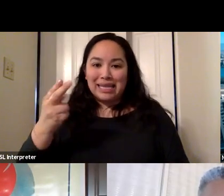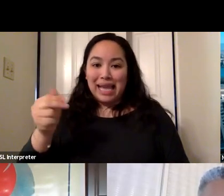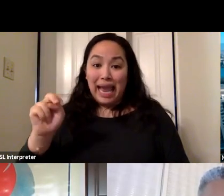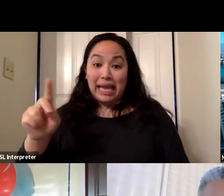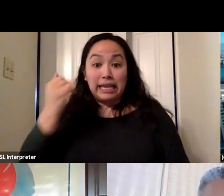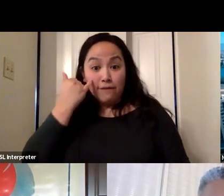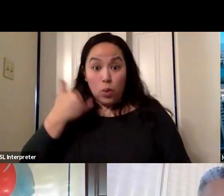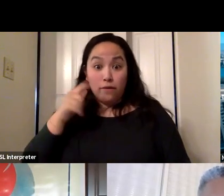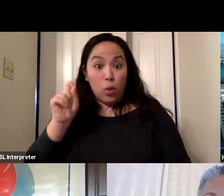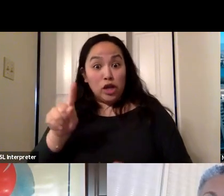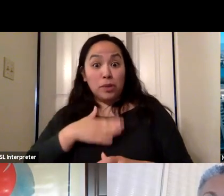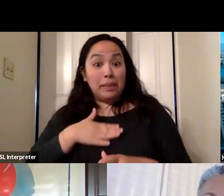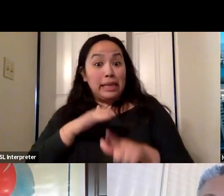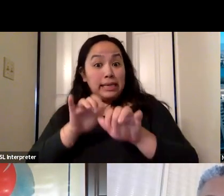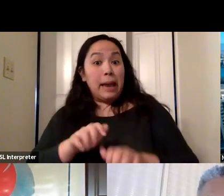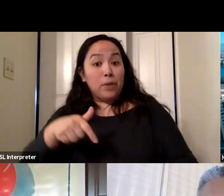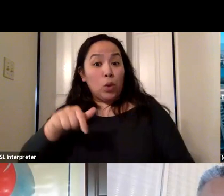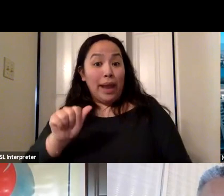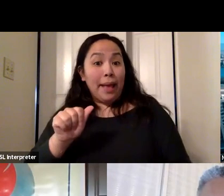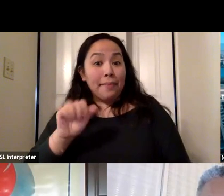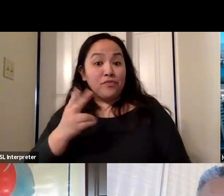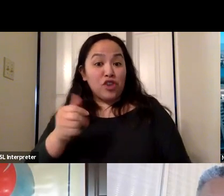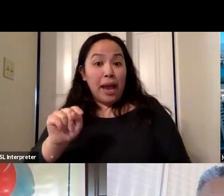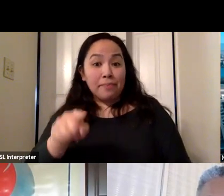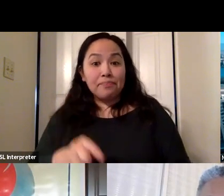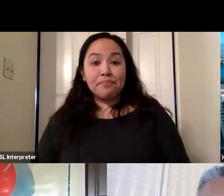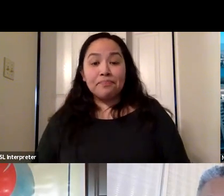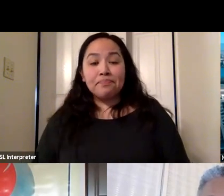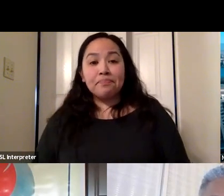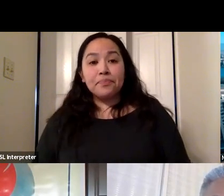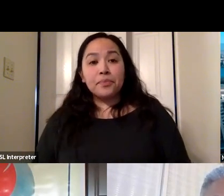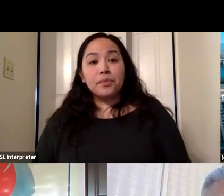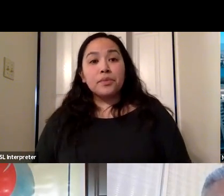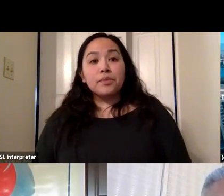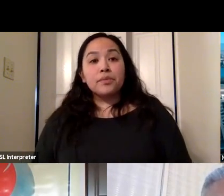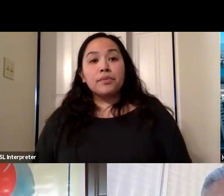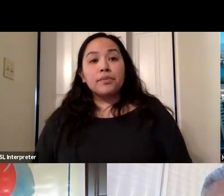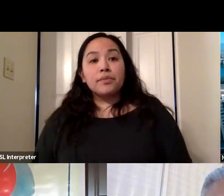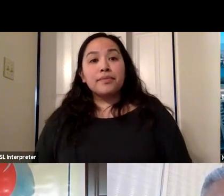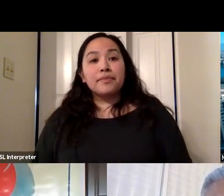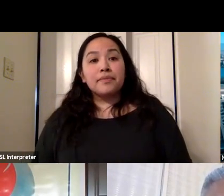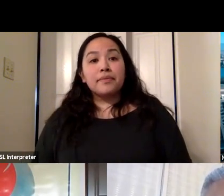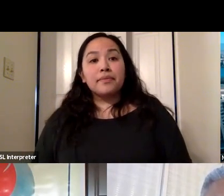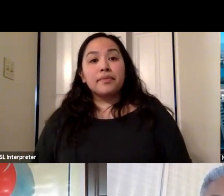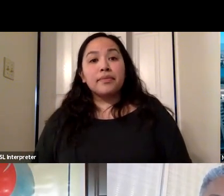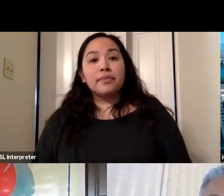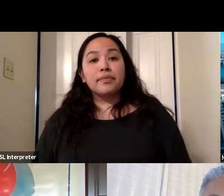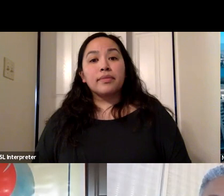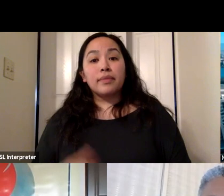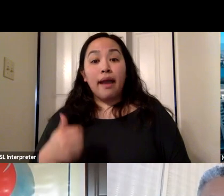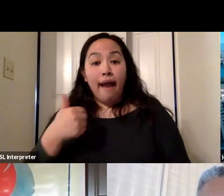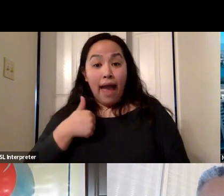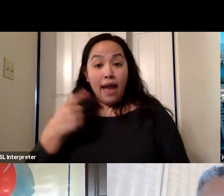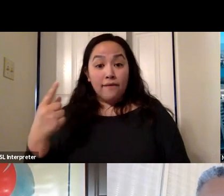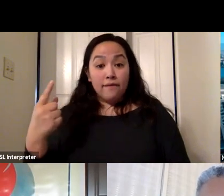please put it in the Q&A box in the chat. And so I have a question from both the Q&A